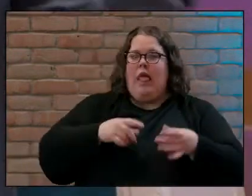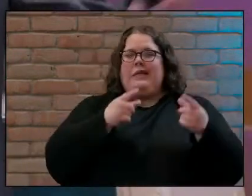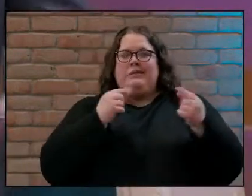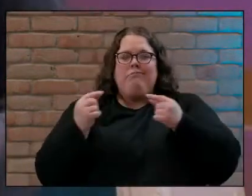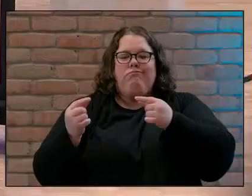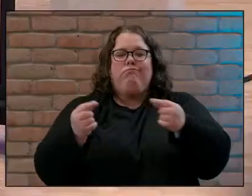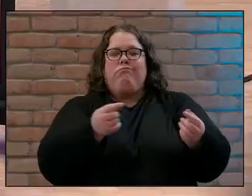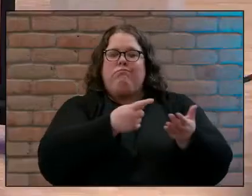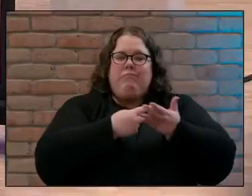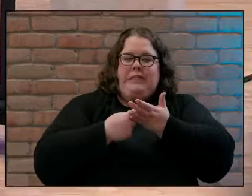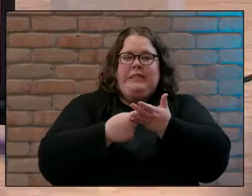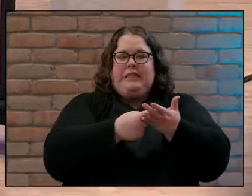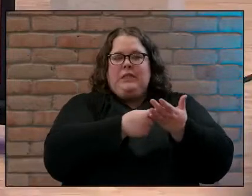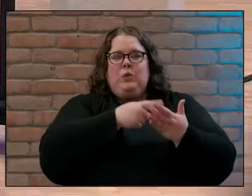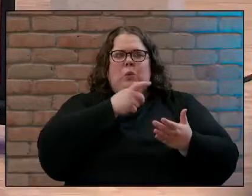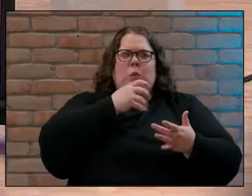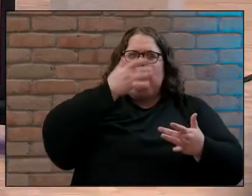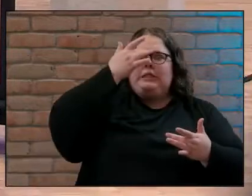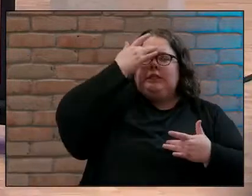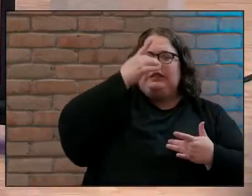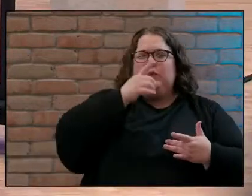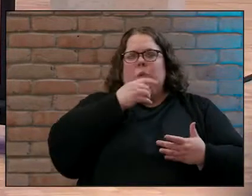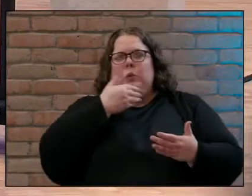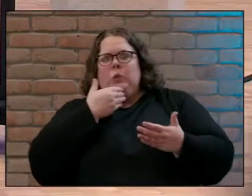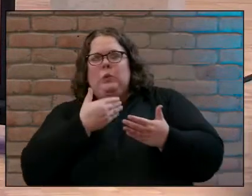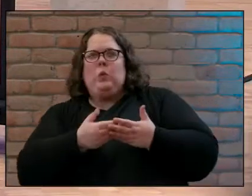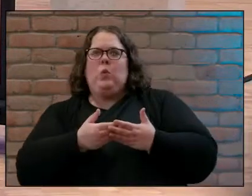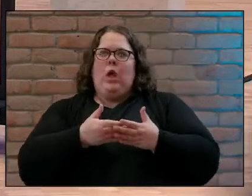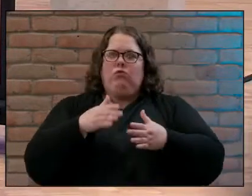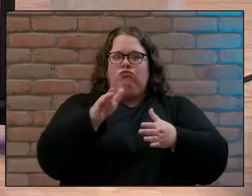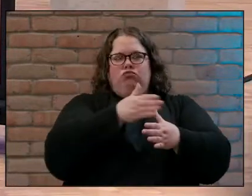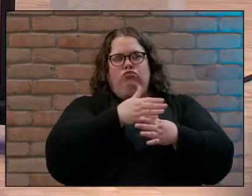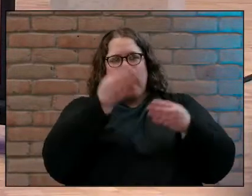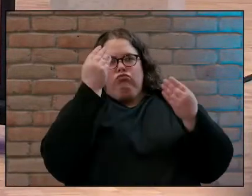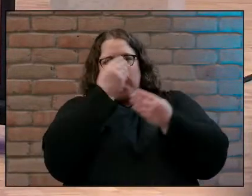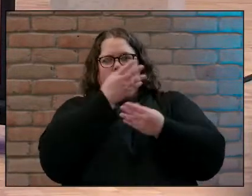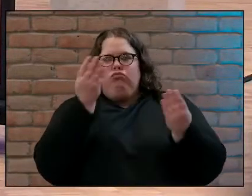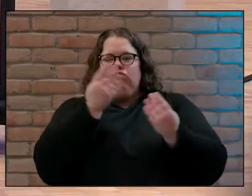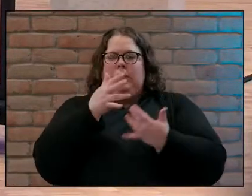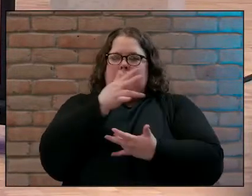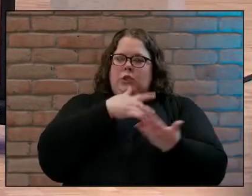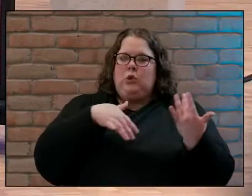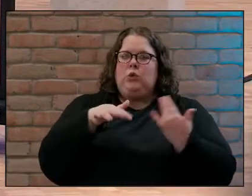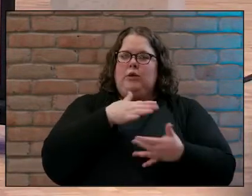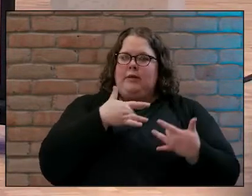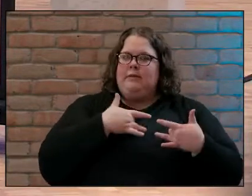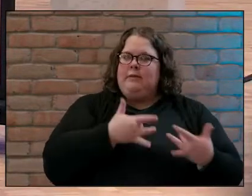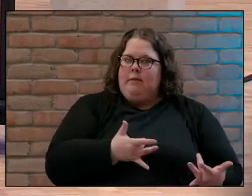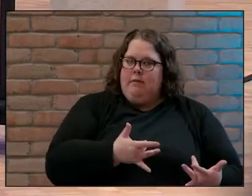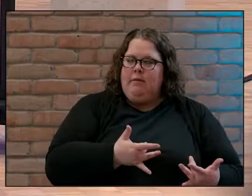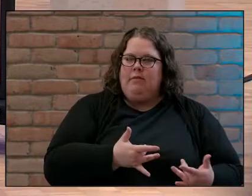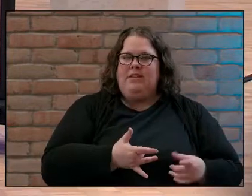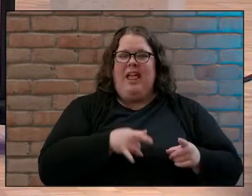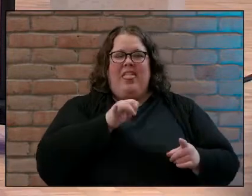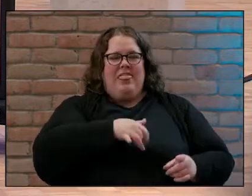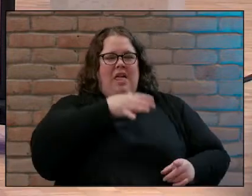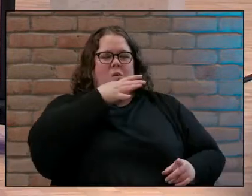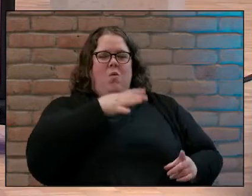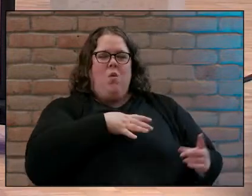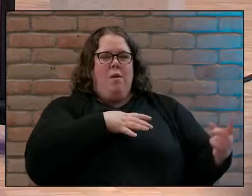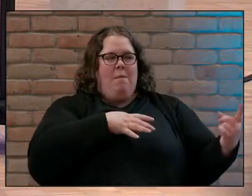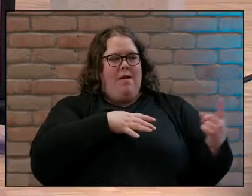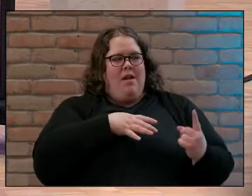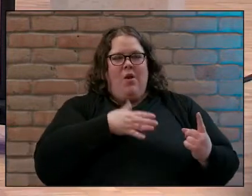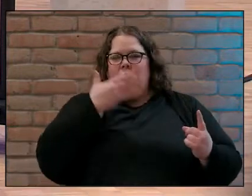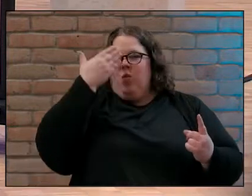well what's going on in your life how can I share what's going on in my life and we don't know exactly why the woman was there